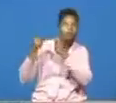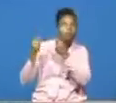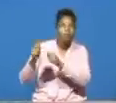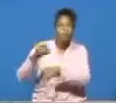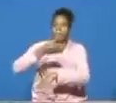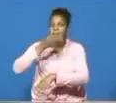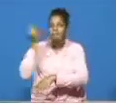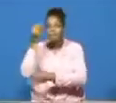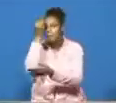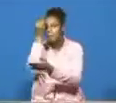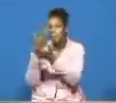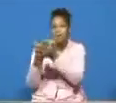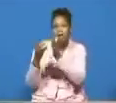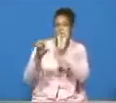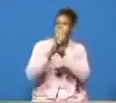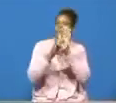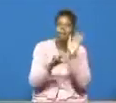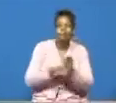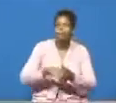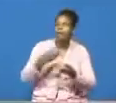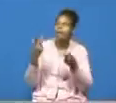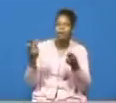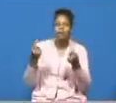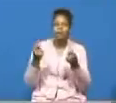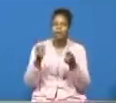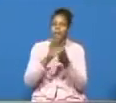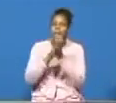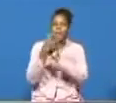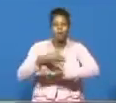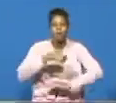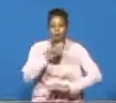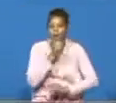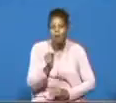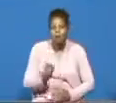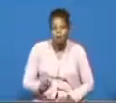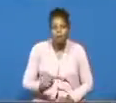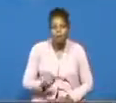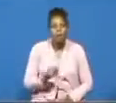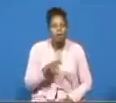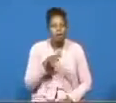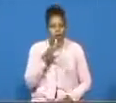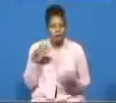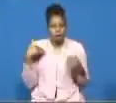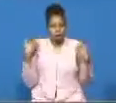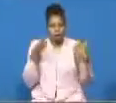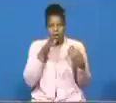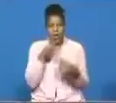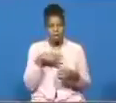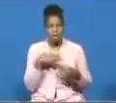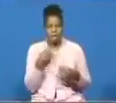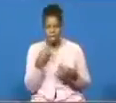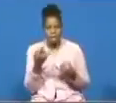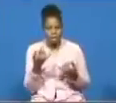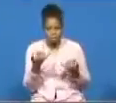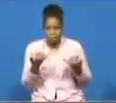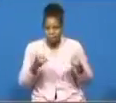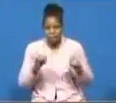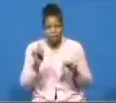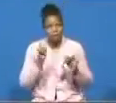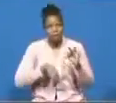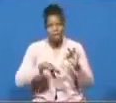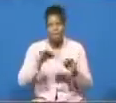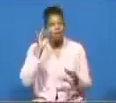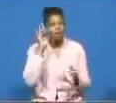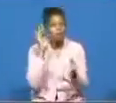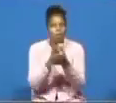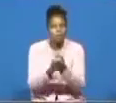to obey him and i'm going up in age now a young lady said and somehow i still can't find a